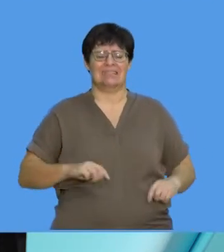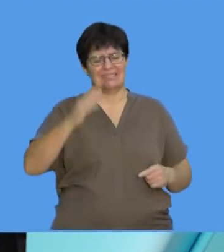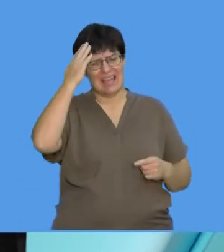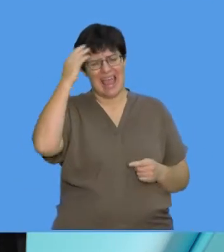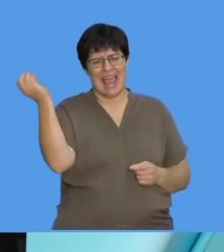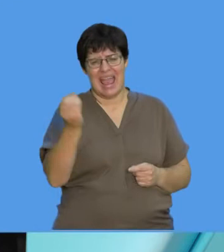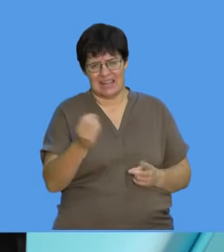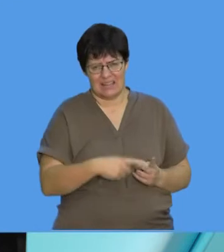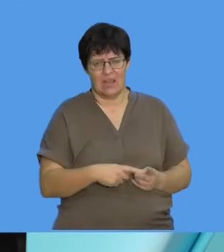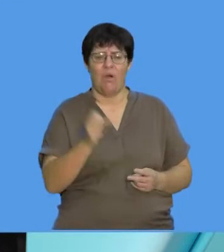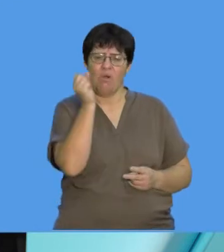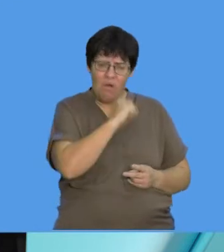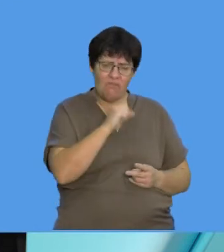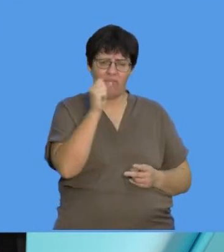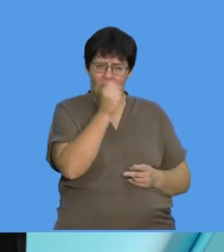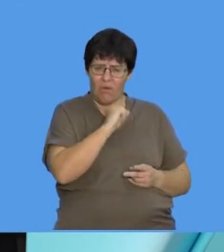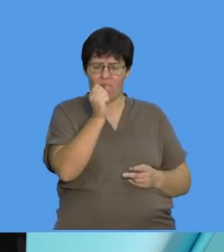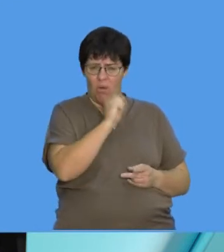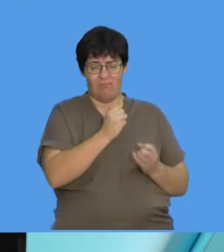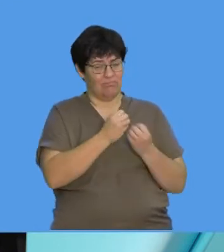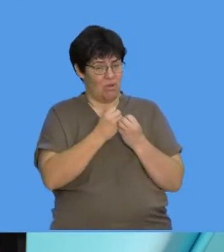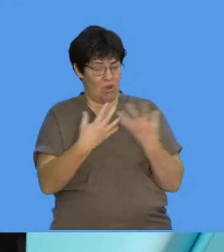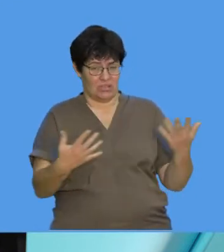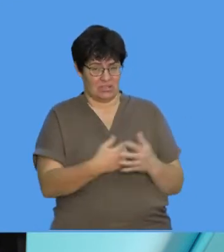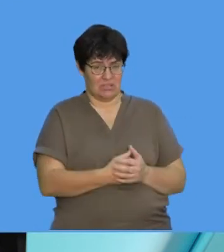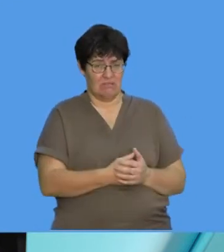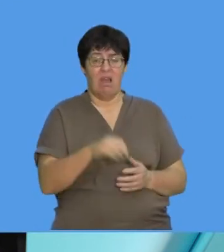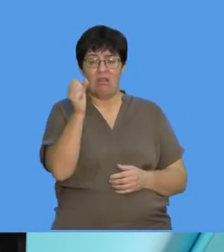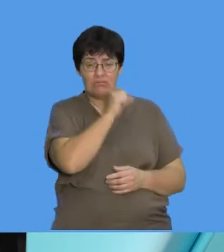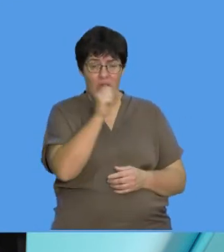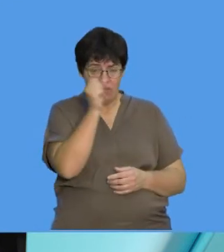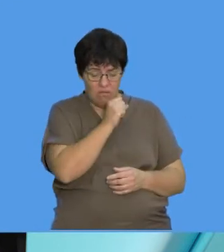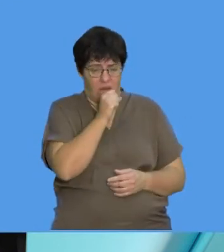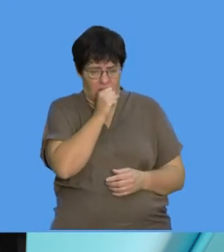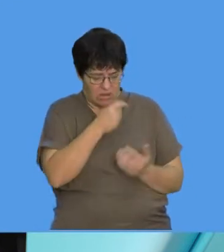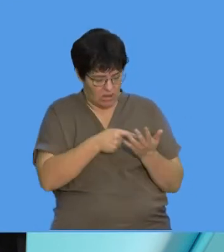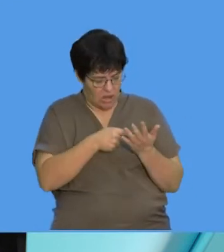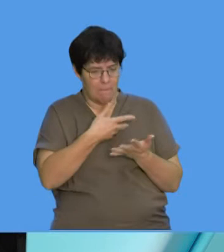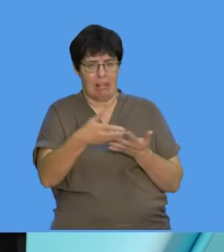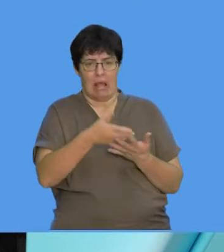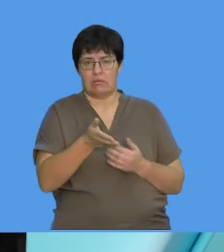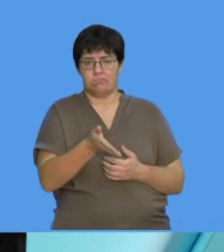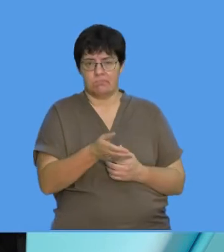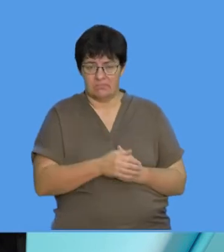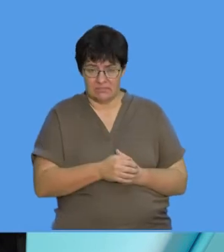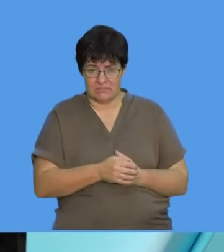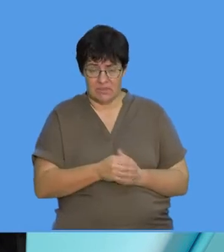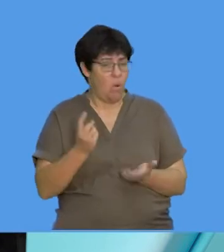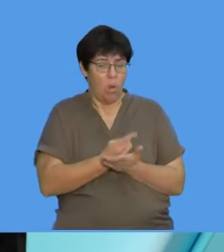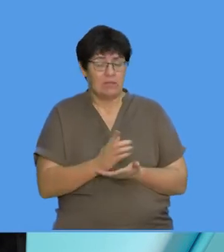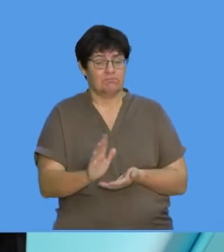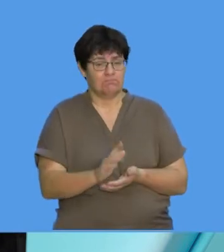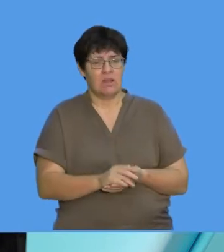headache. We cough a lot. And sometimes when we cough, there could be blood in our cough. Not all the time, but yes.